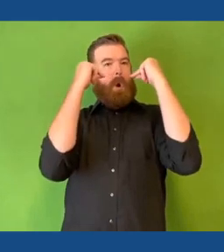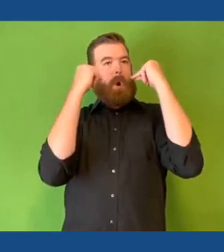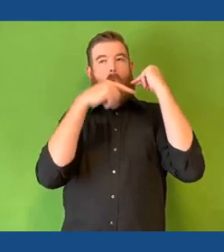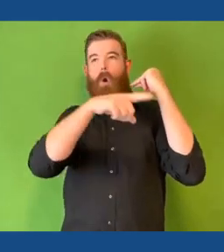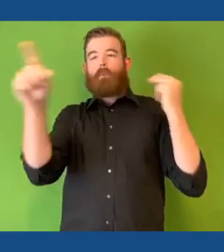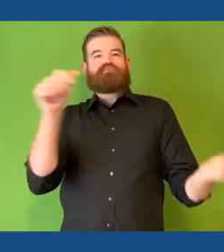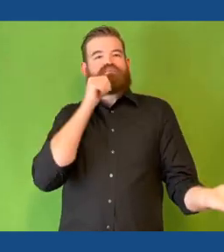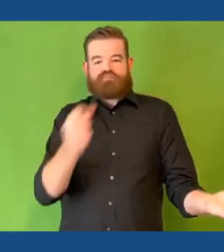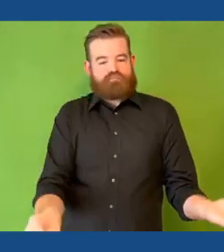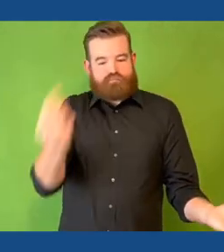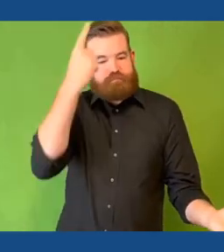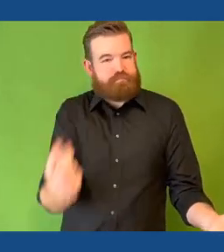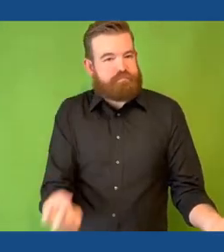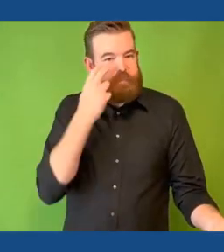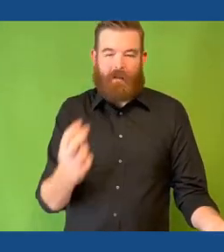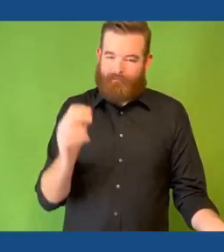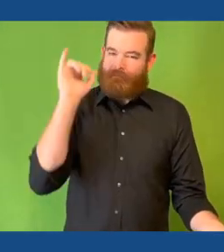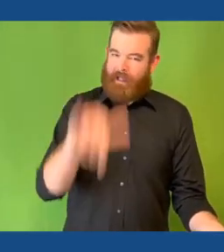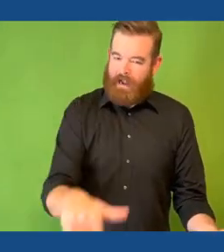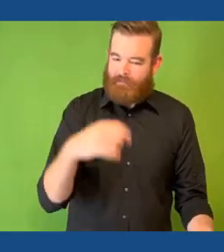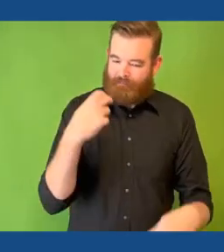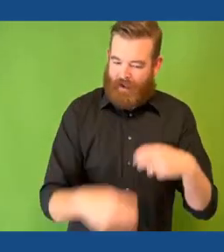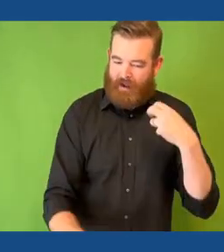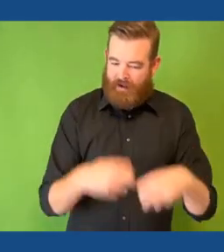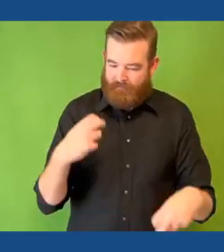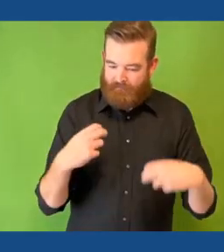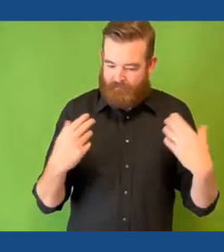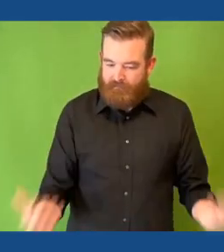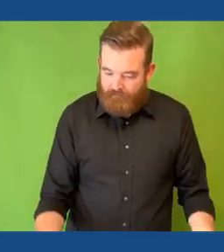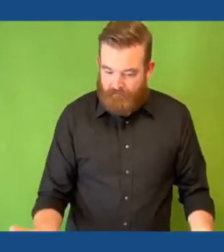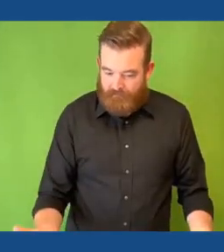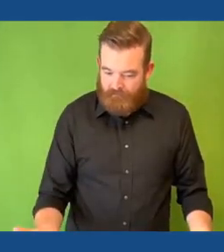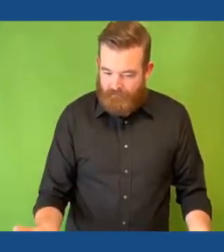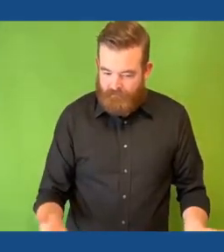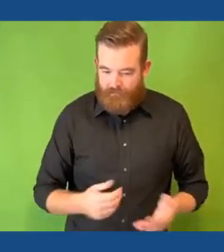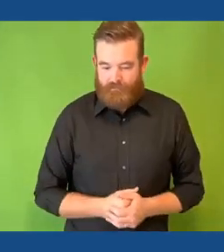lack of opportunity and societal misconceptions.